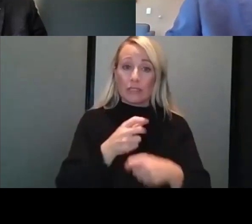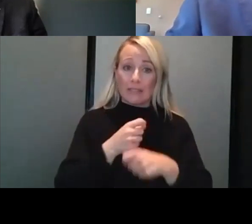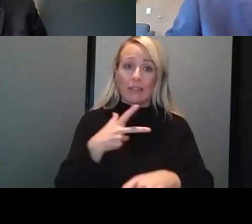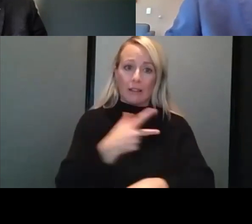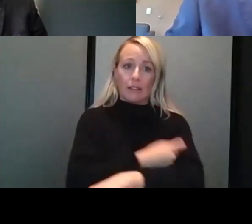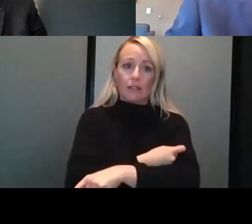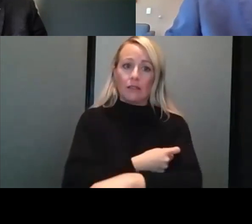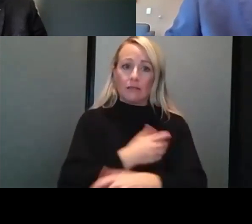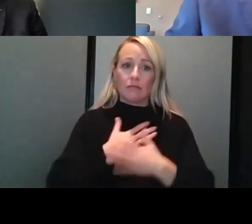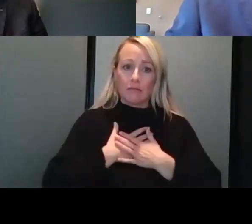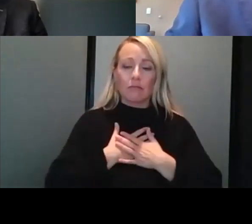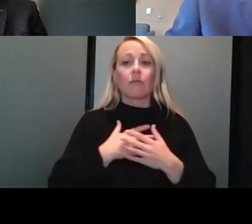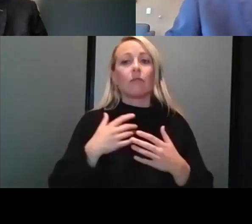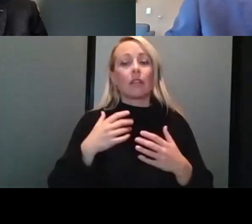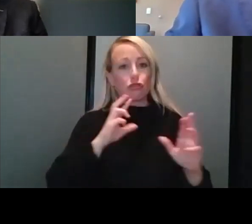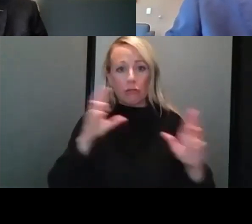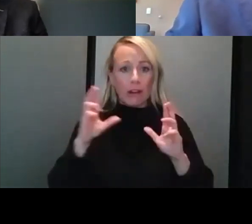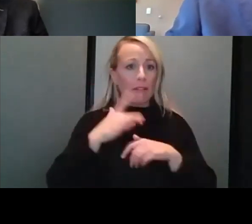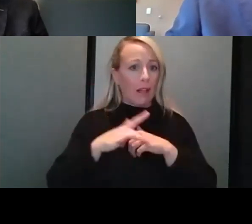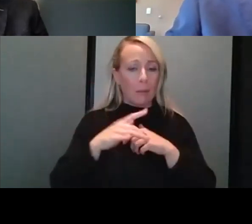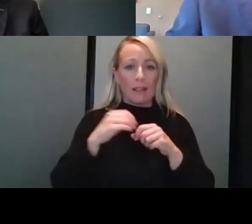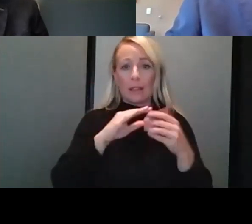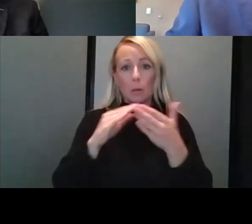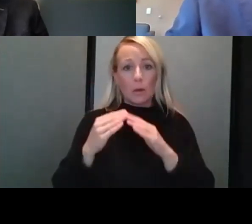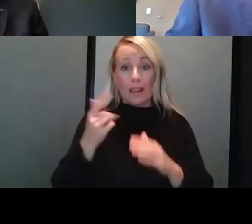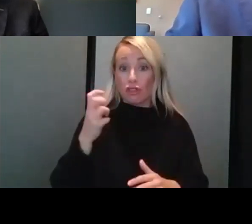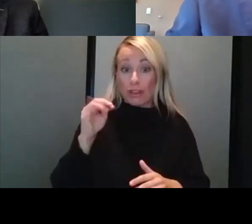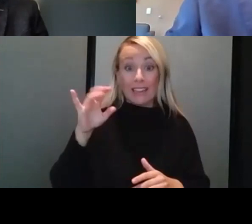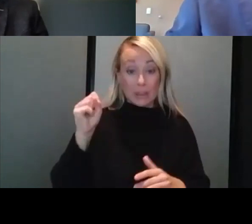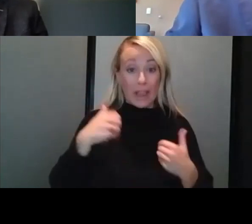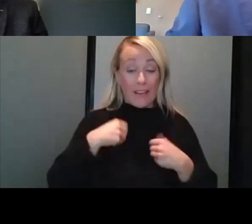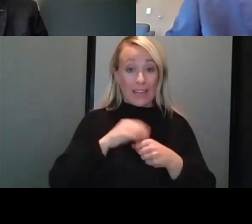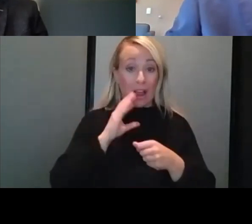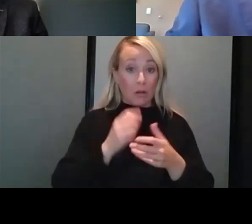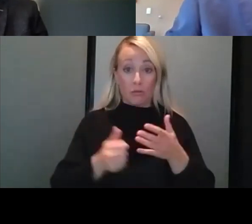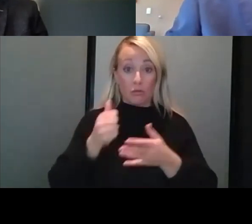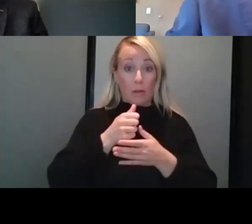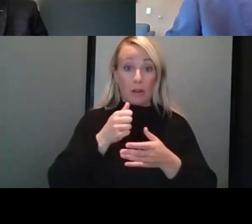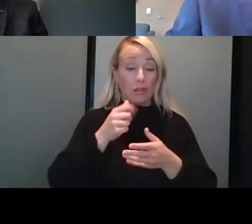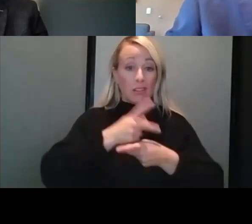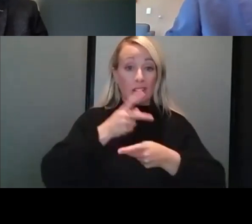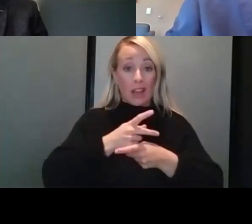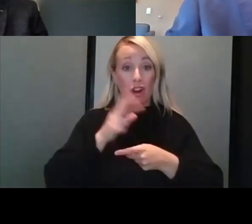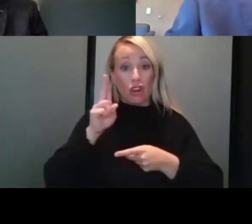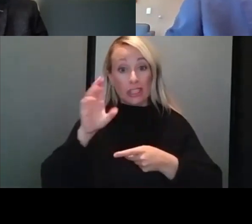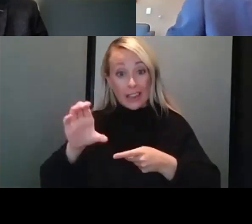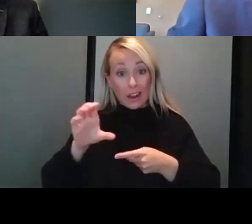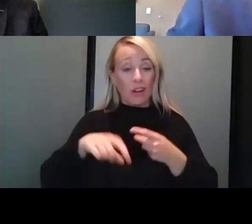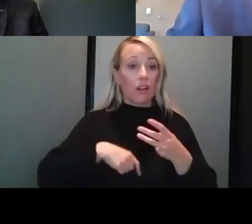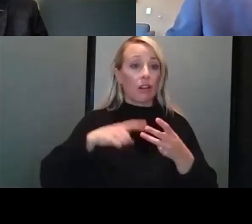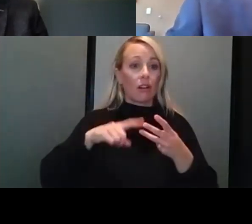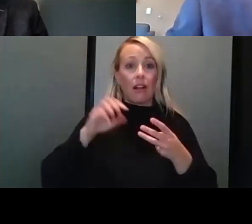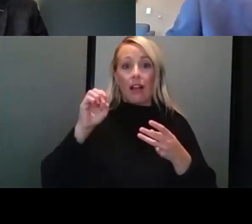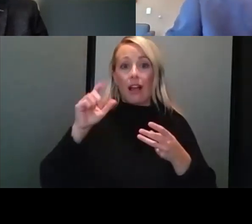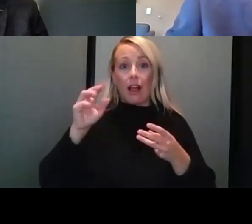vaccine. It's readily available in the community. At Genesis, we have it in our primary care clinics, our urgent care clinics, and at our Elmore Avenue